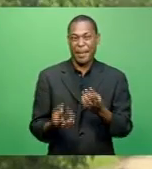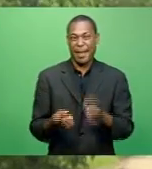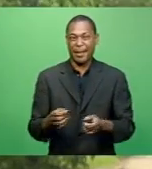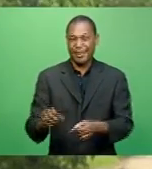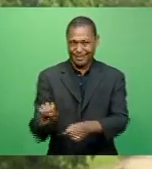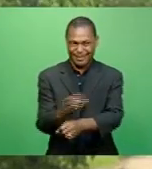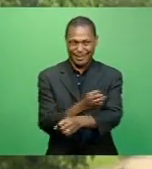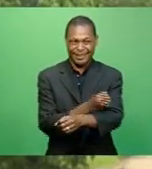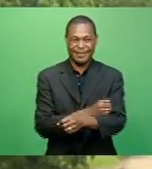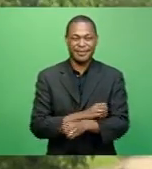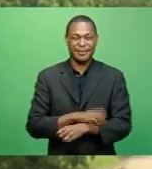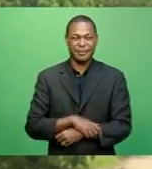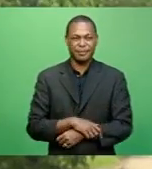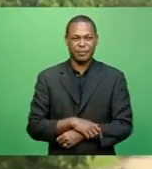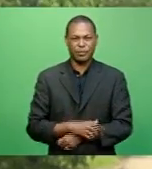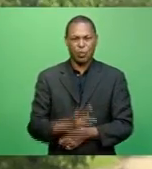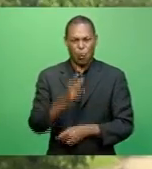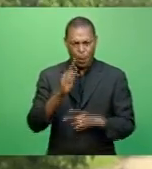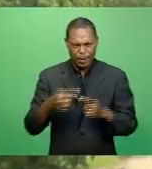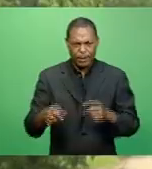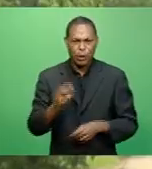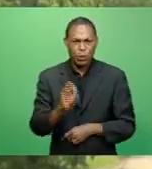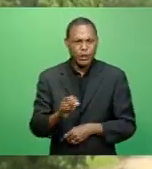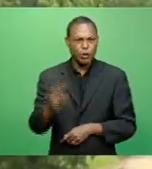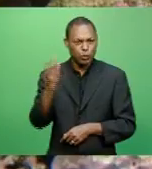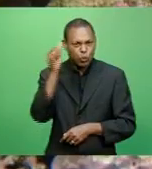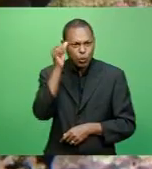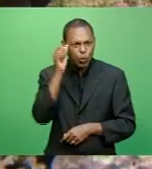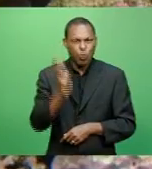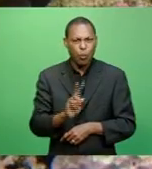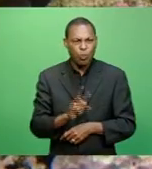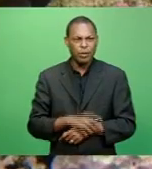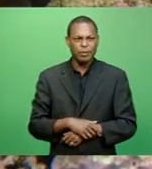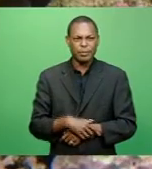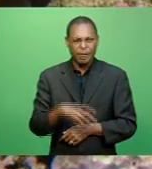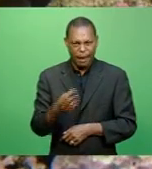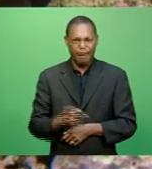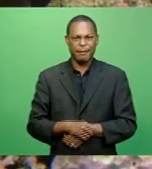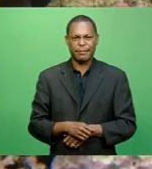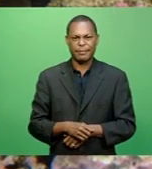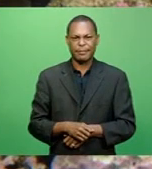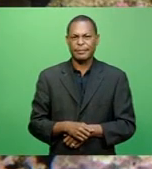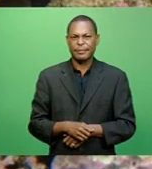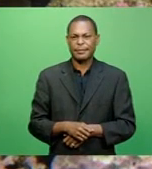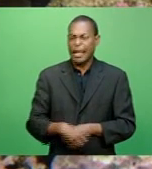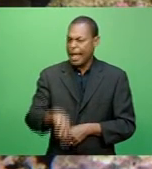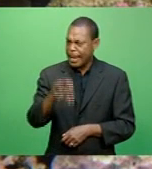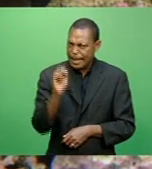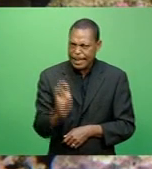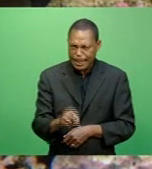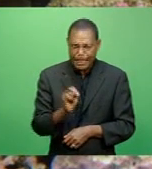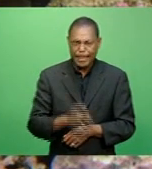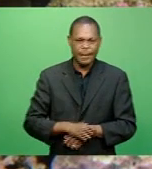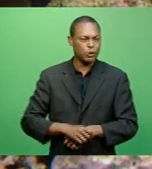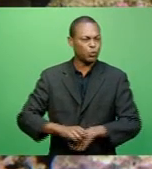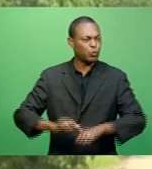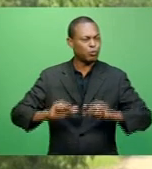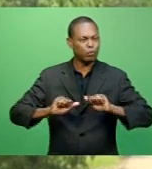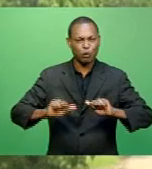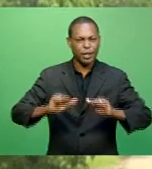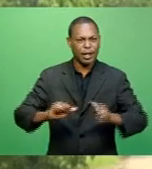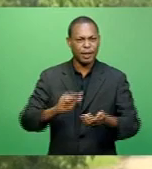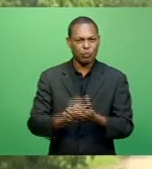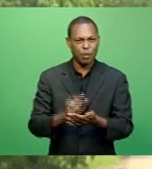One thing that we need to recognize is that these unique marine creatures are still there, and there's a need for us to protect the coral reef,